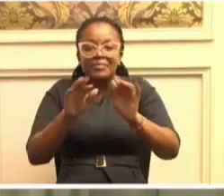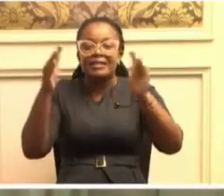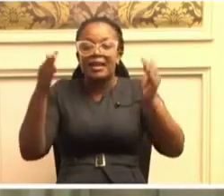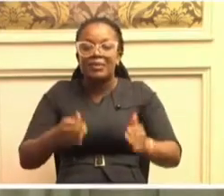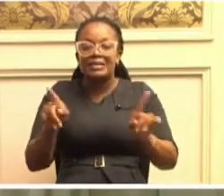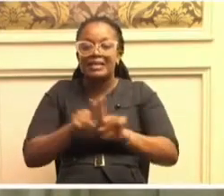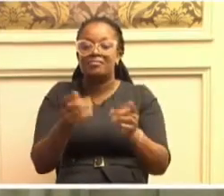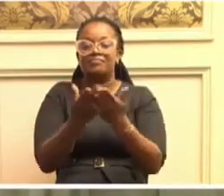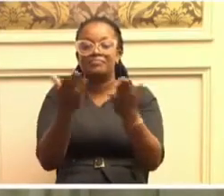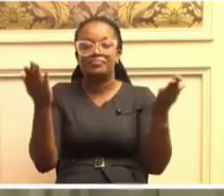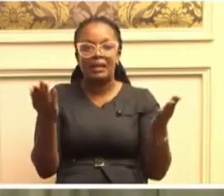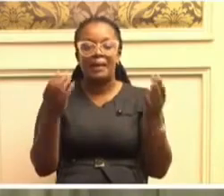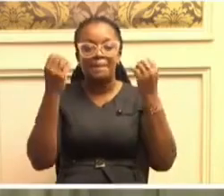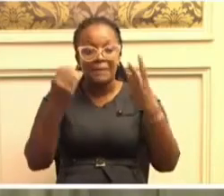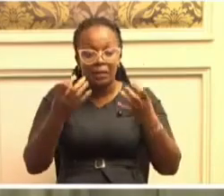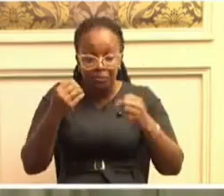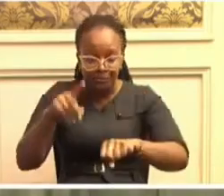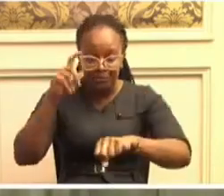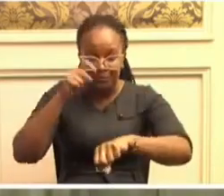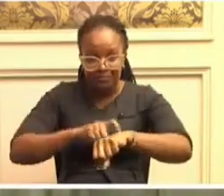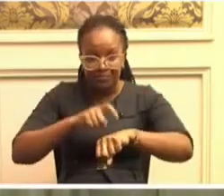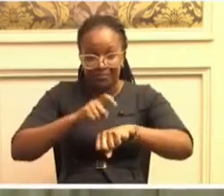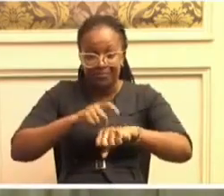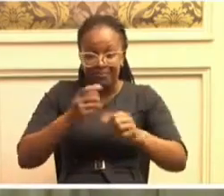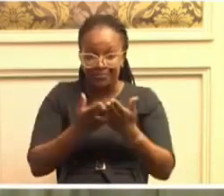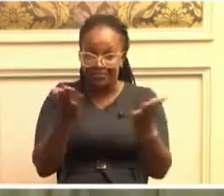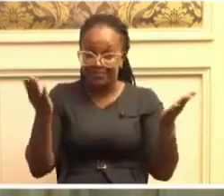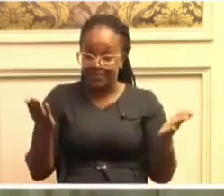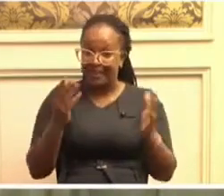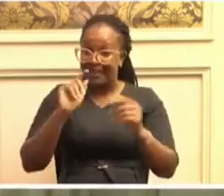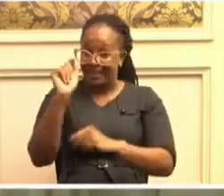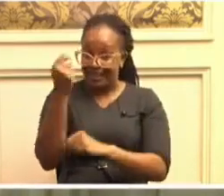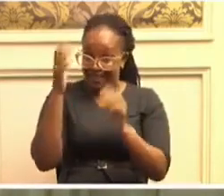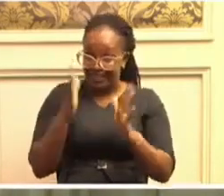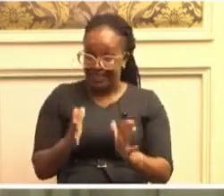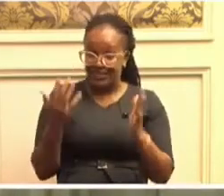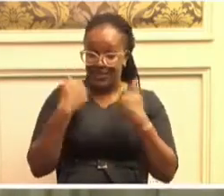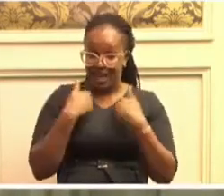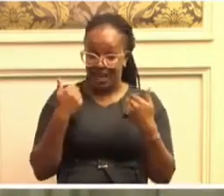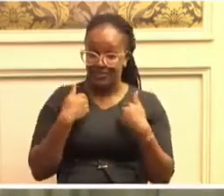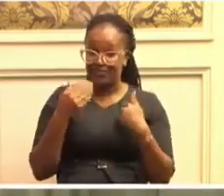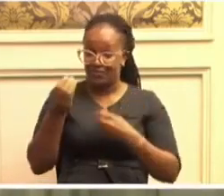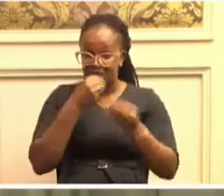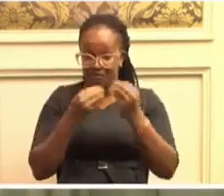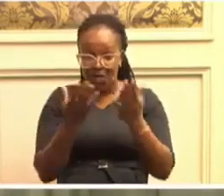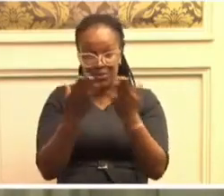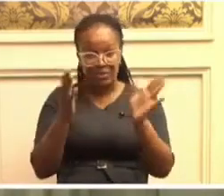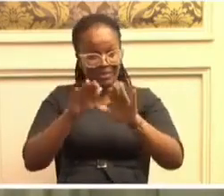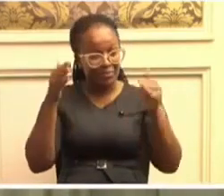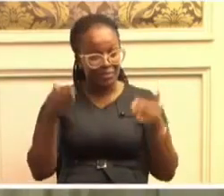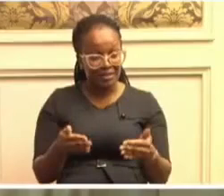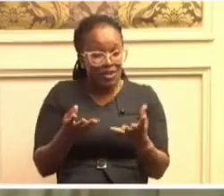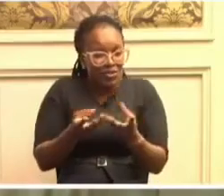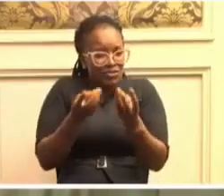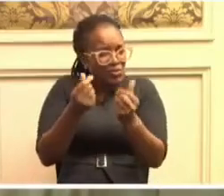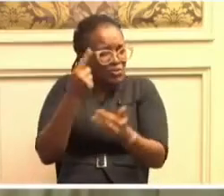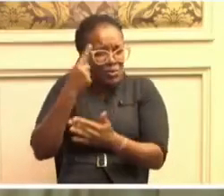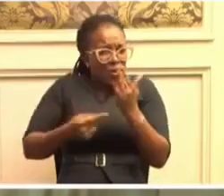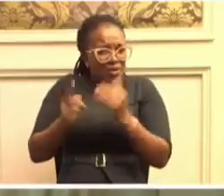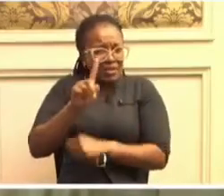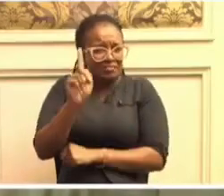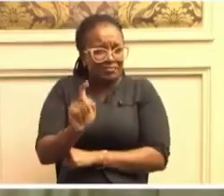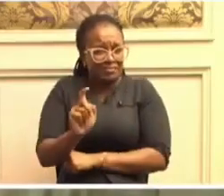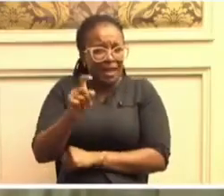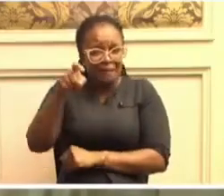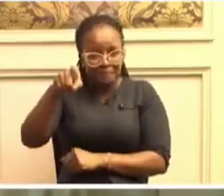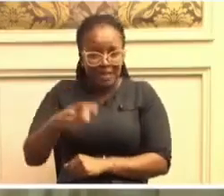On rare occasions, it's you Kenyans who provide the foothold for these tables. What is the solution? You must say